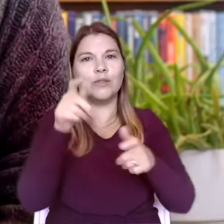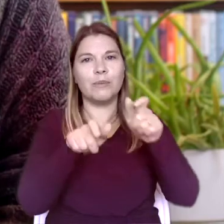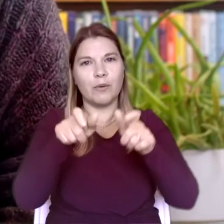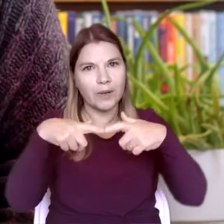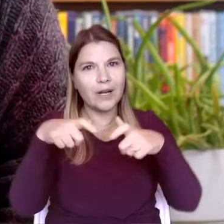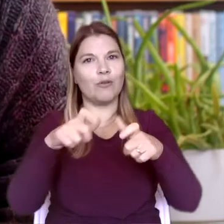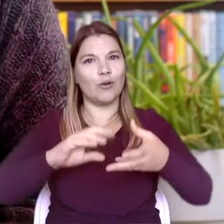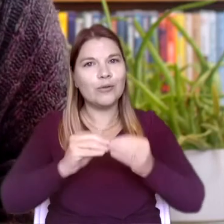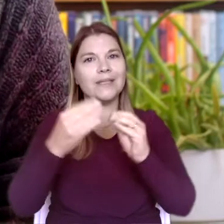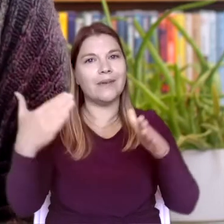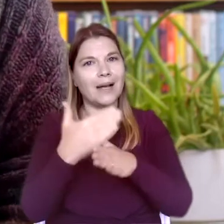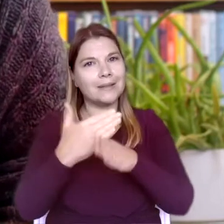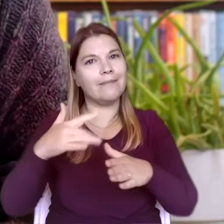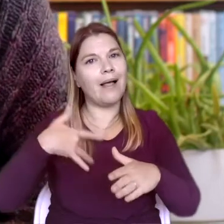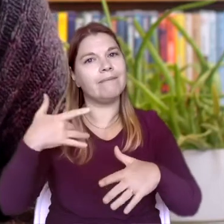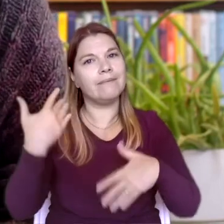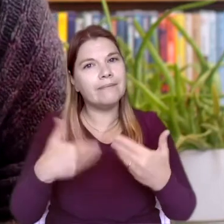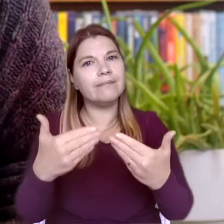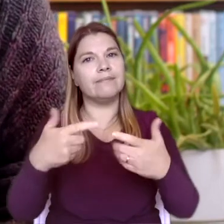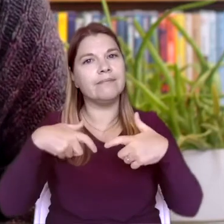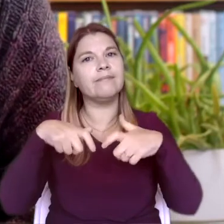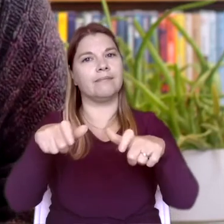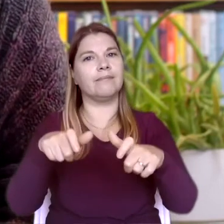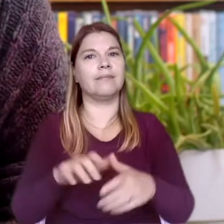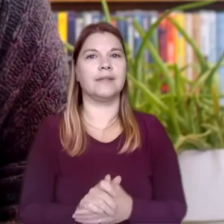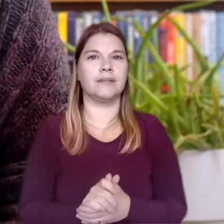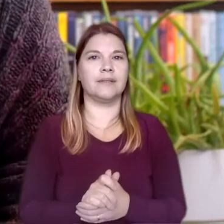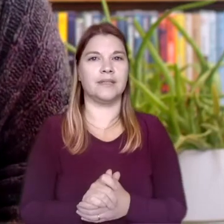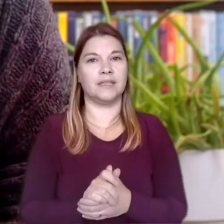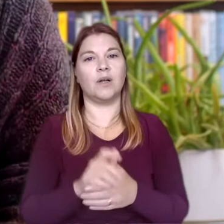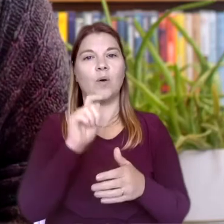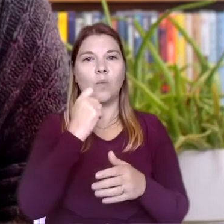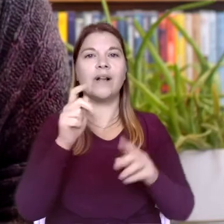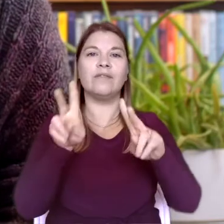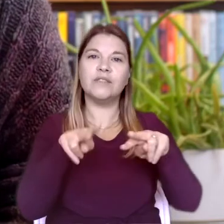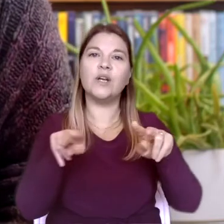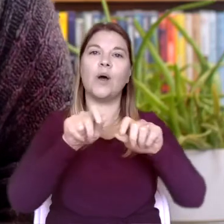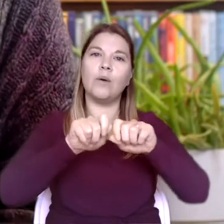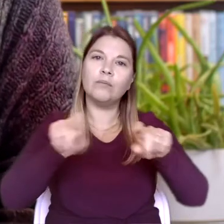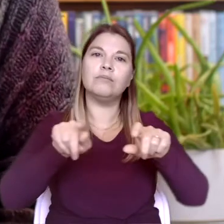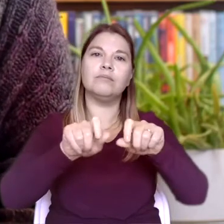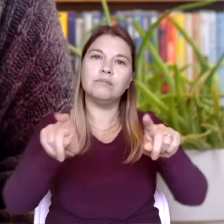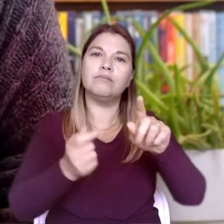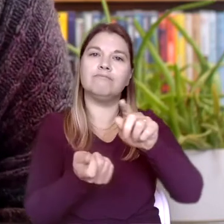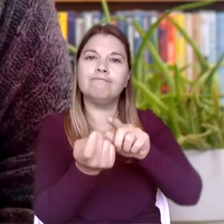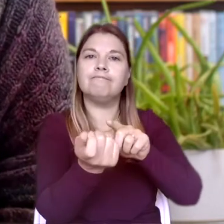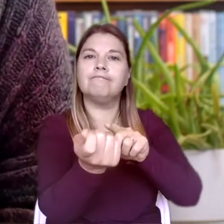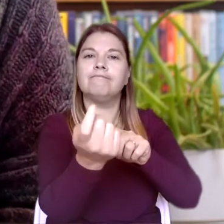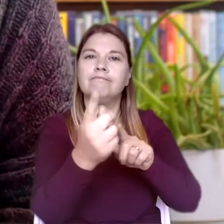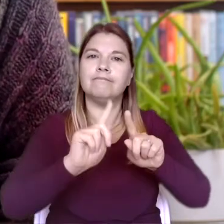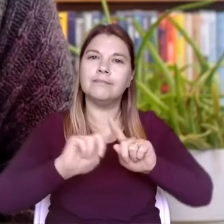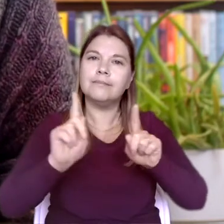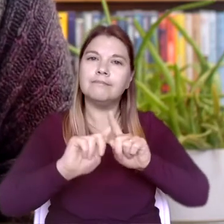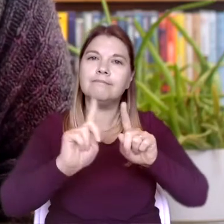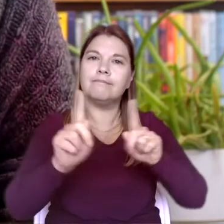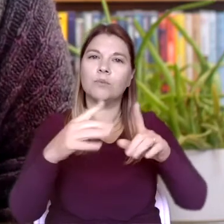Over the coming weeks, we will be sharing different activities for you to try at home. We want to make sure everyone